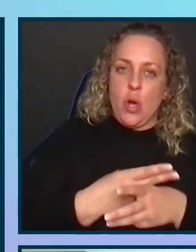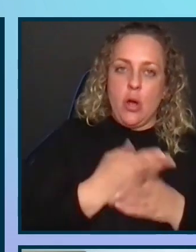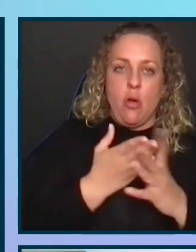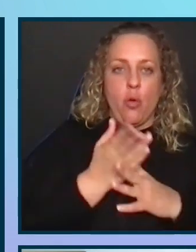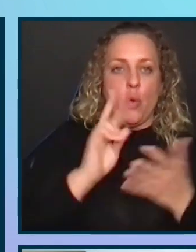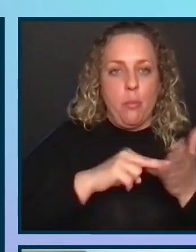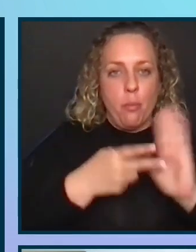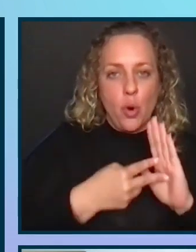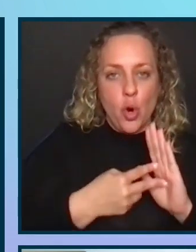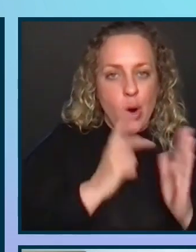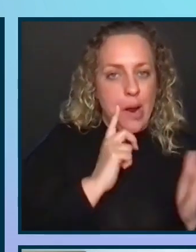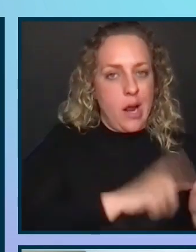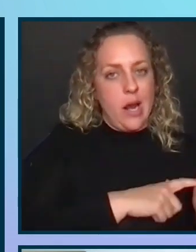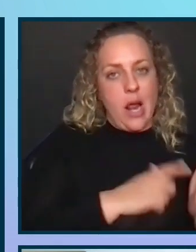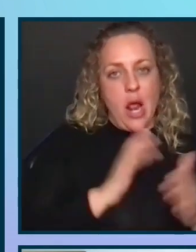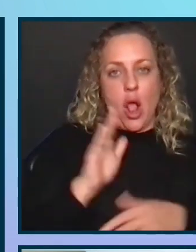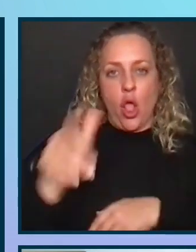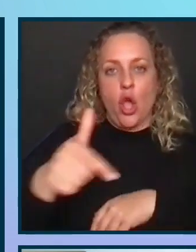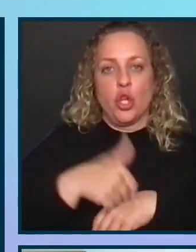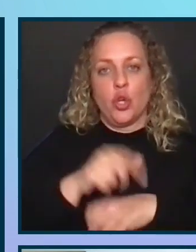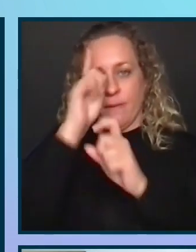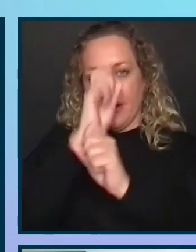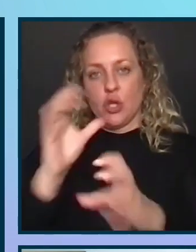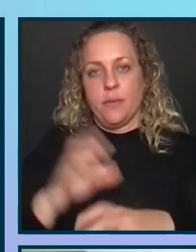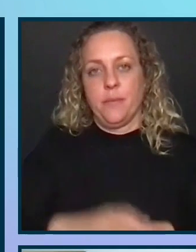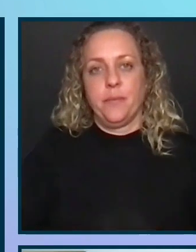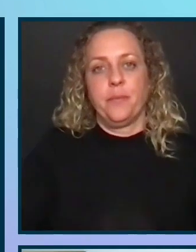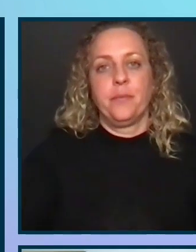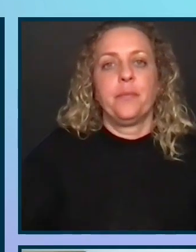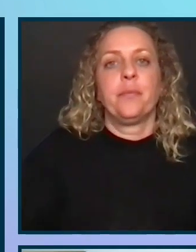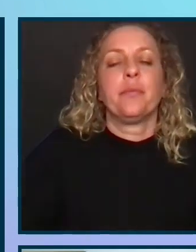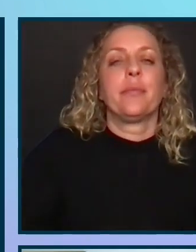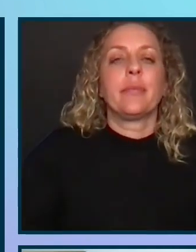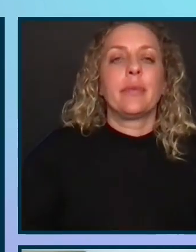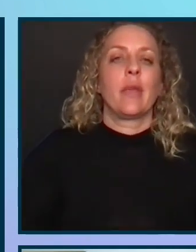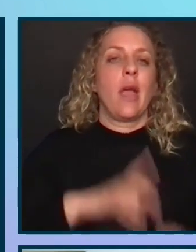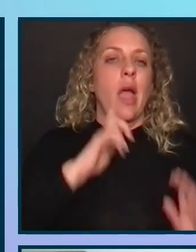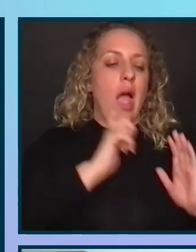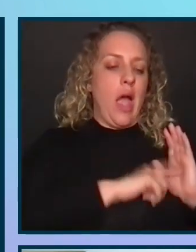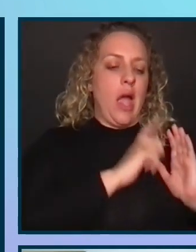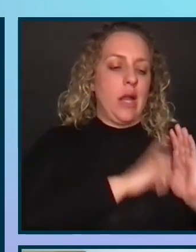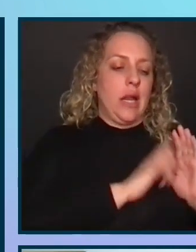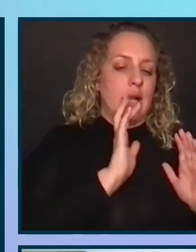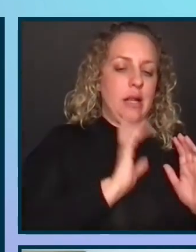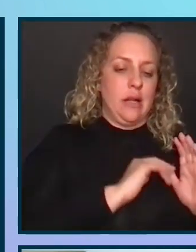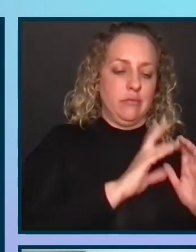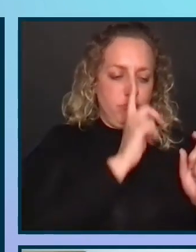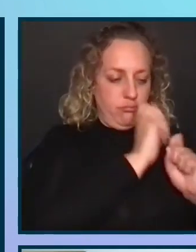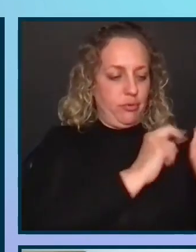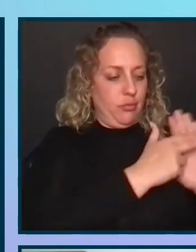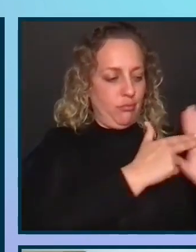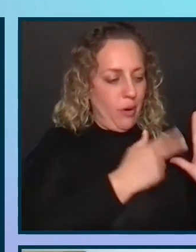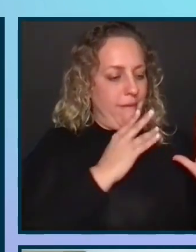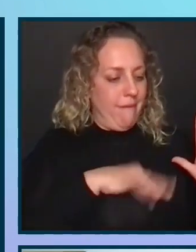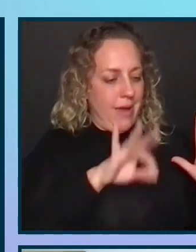identity, and long-term vision. Identity is the company's personality, image, brand, values. It distinguishes